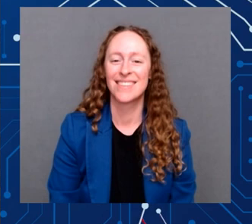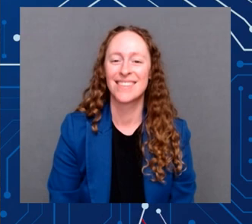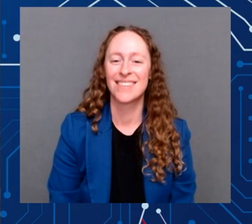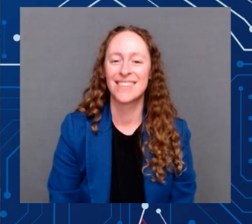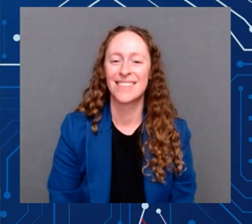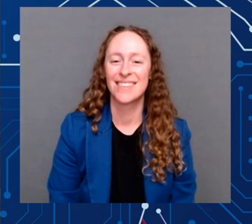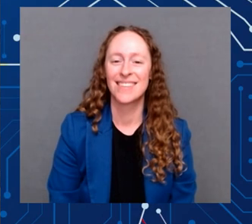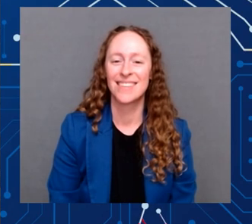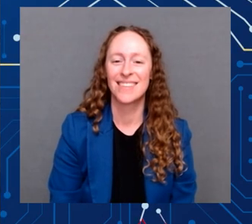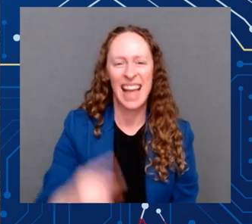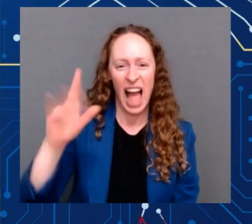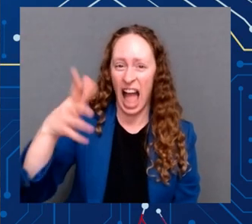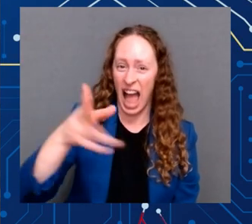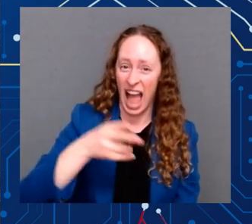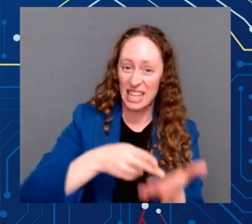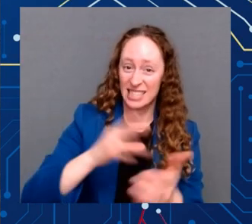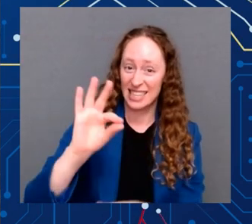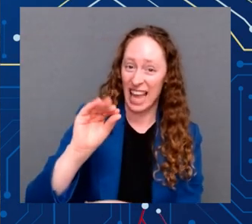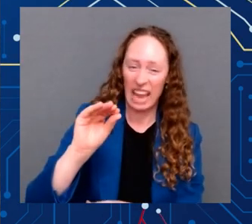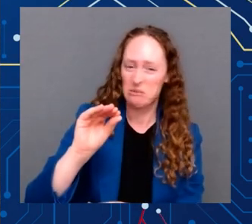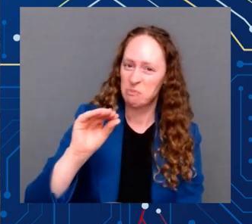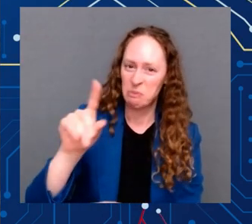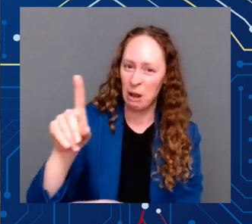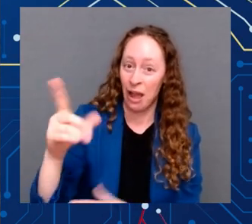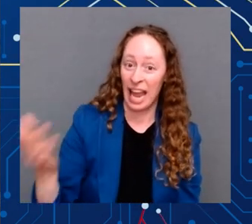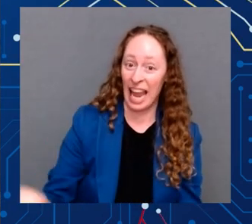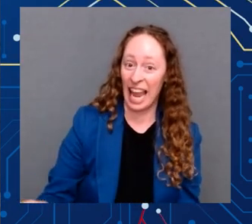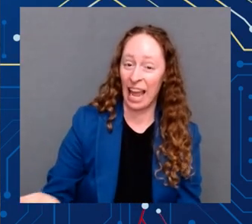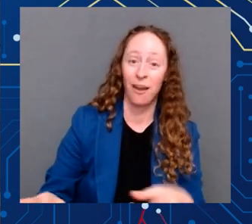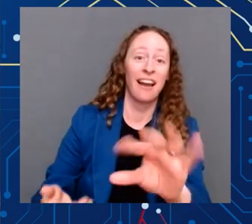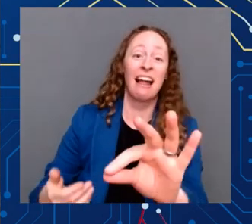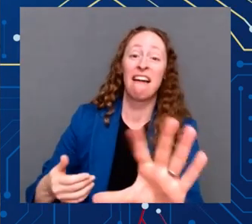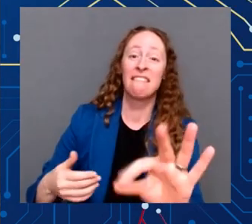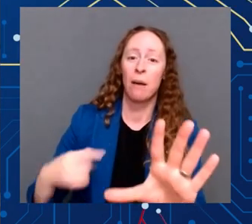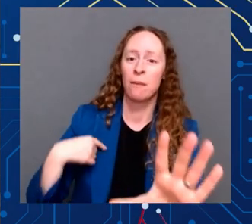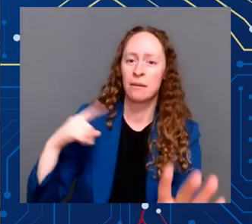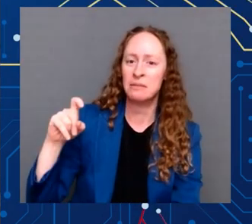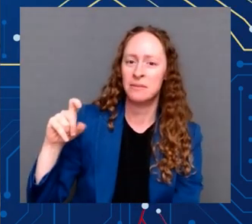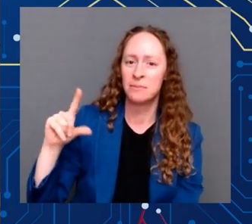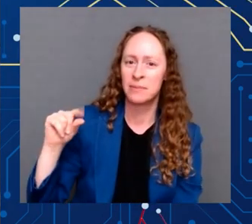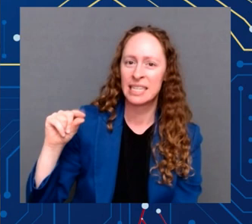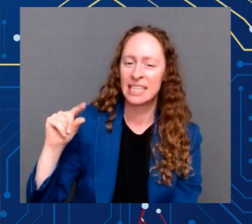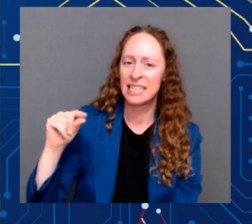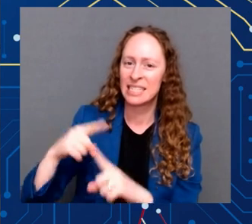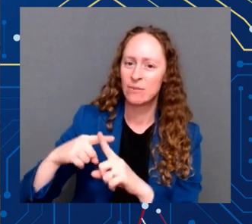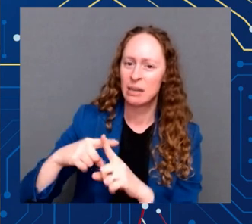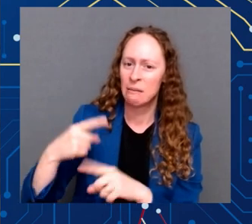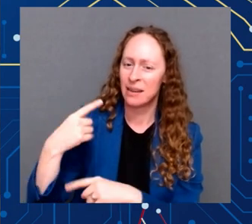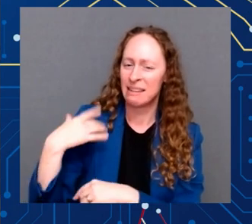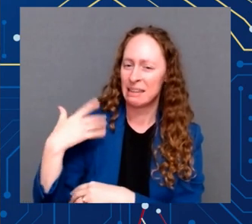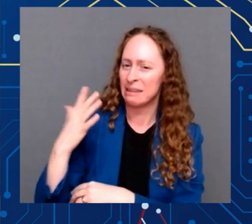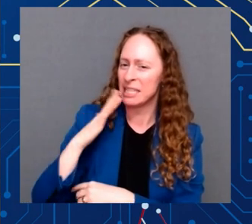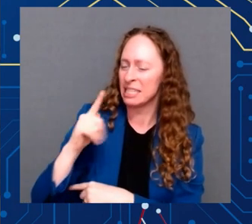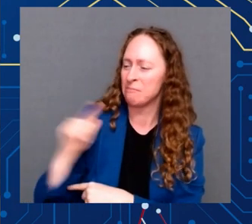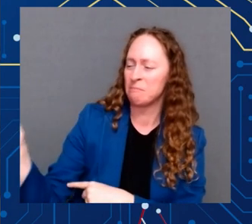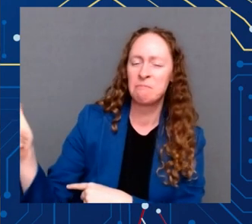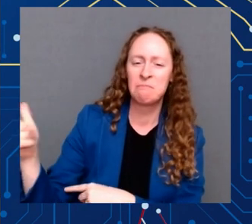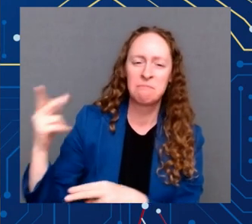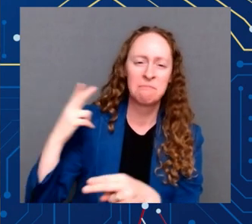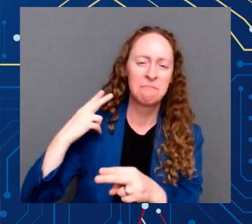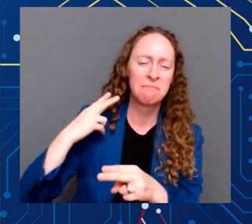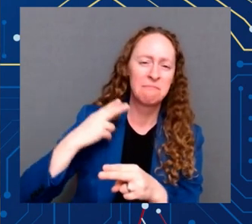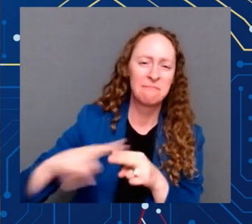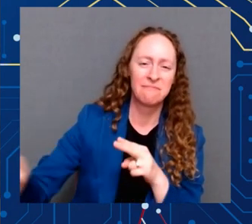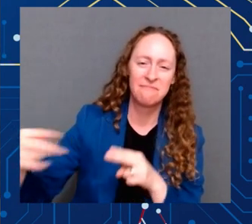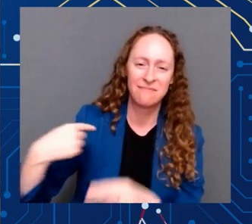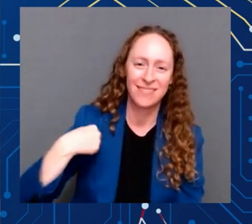and probably 95 where you guys are at, so I'm going to make it quick because we're the last ones up here. So my name is Josh Aviv.